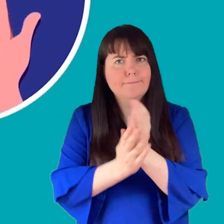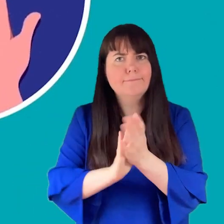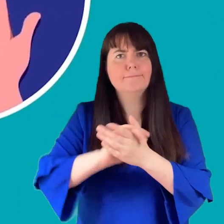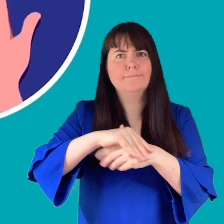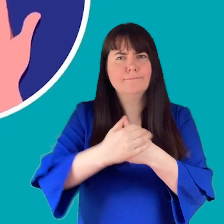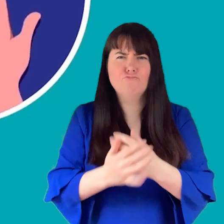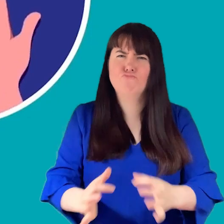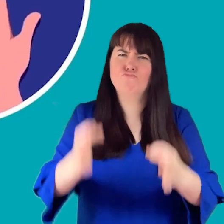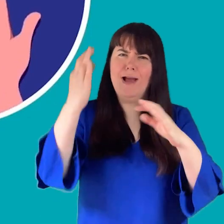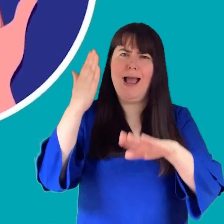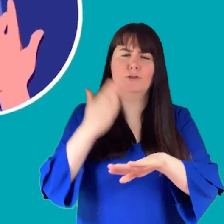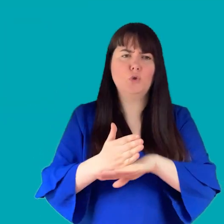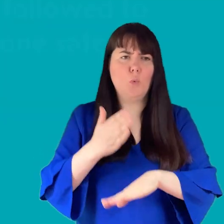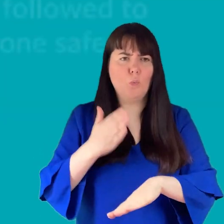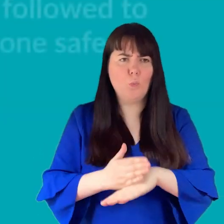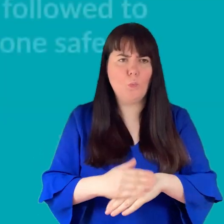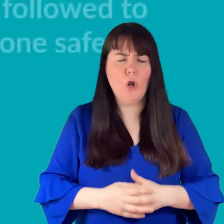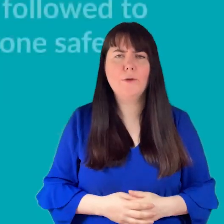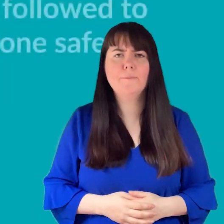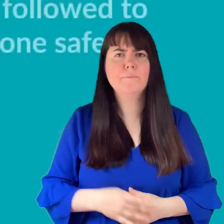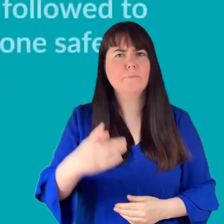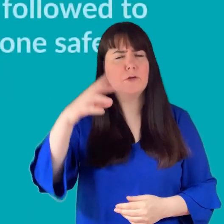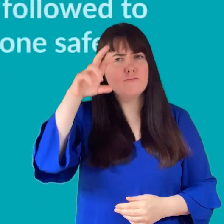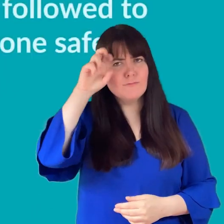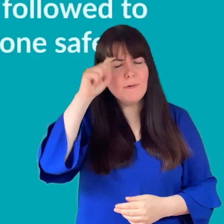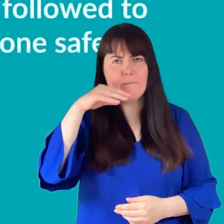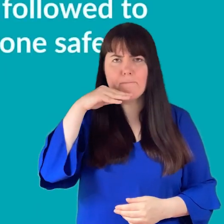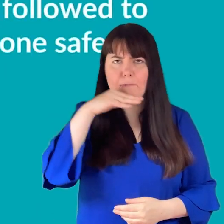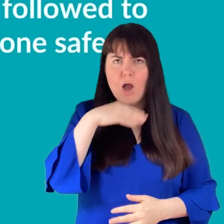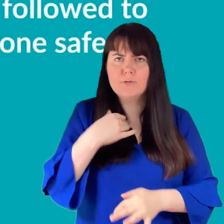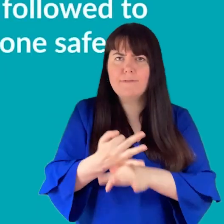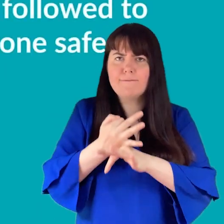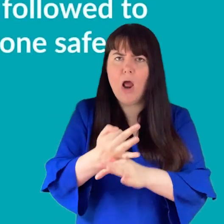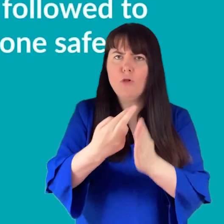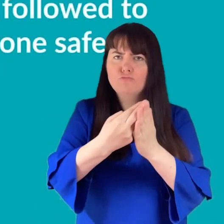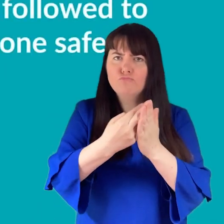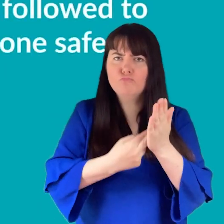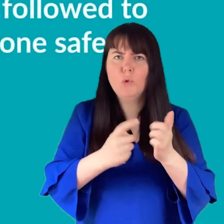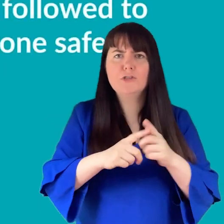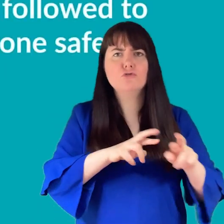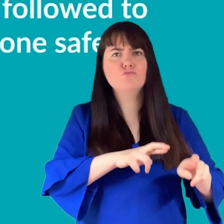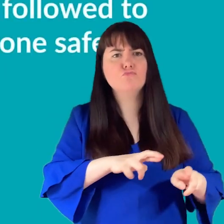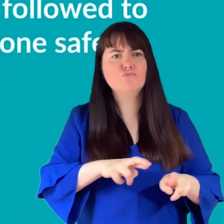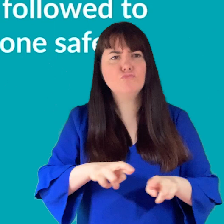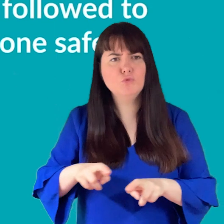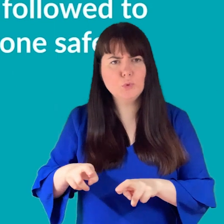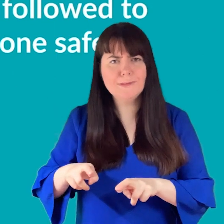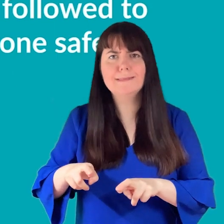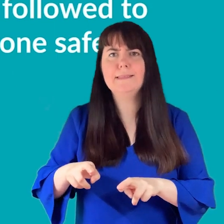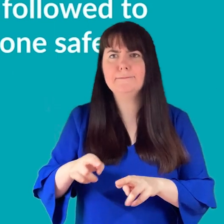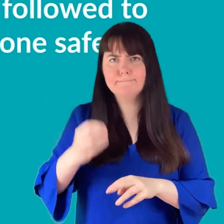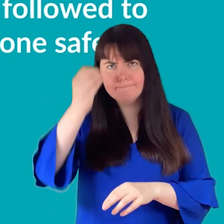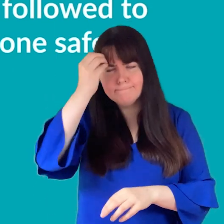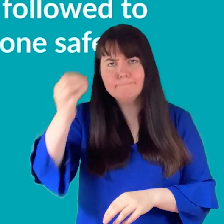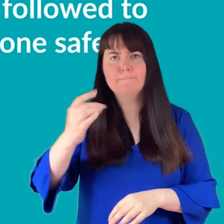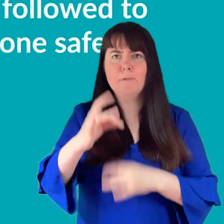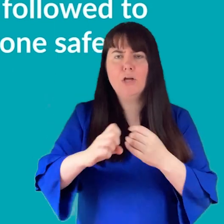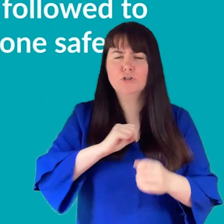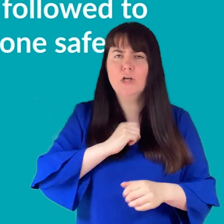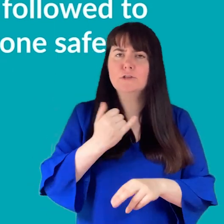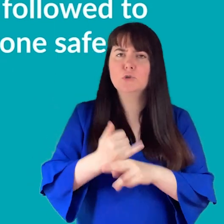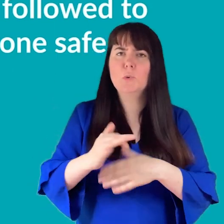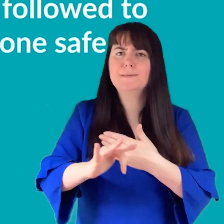this great work. It is important that you continue to follow the rules and routines